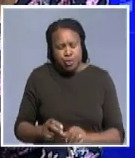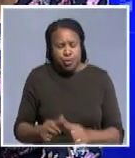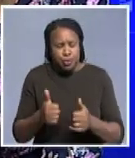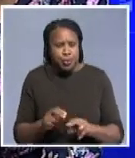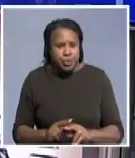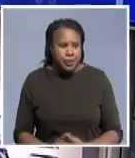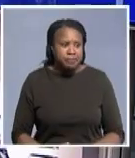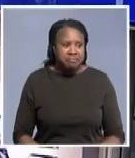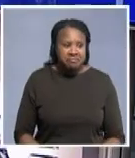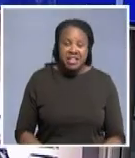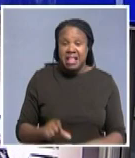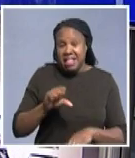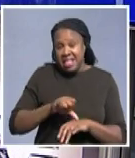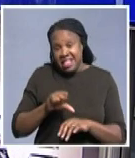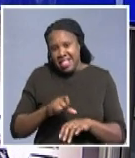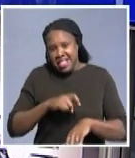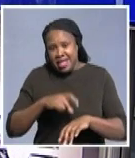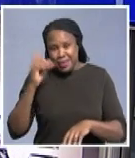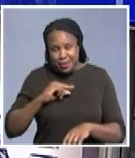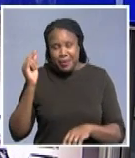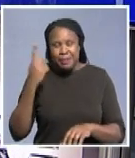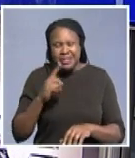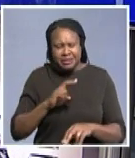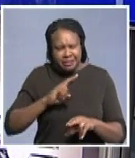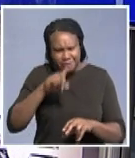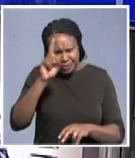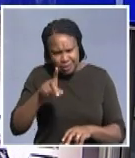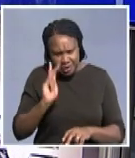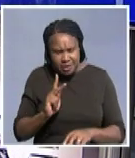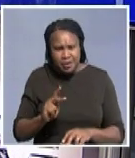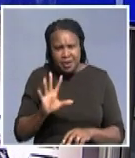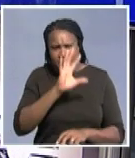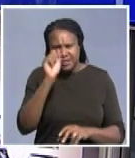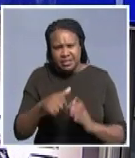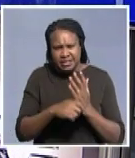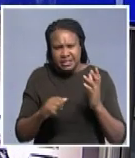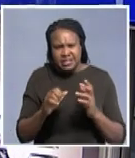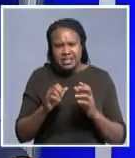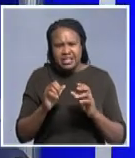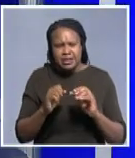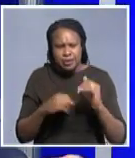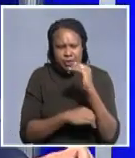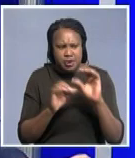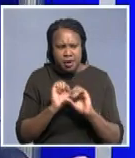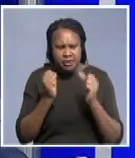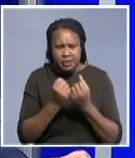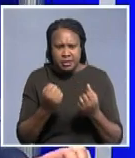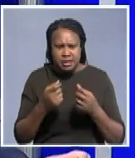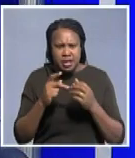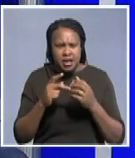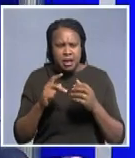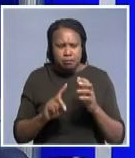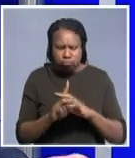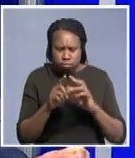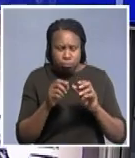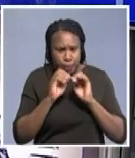Unfortunately we're running out of time so just a quick question the African tax administration forum the preliminary results that you're talking about